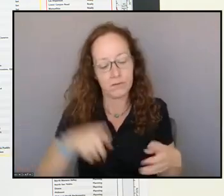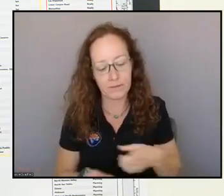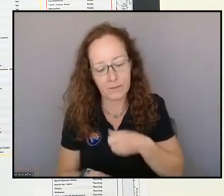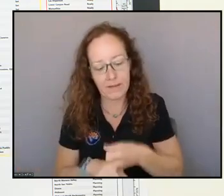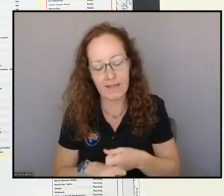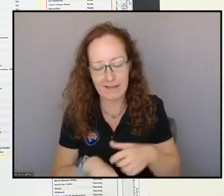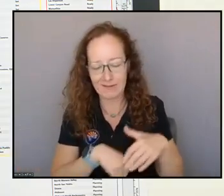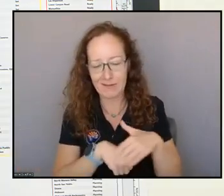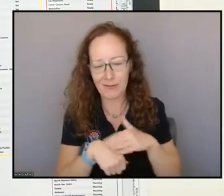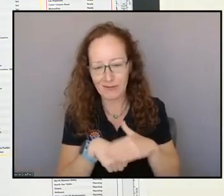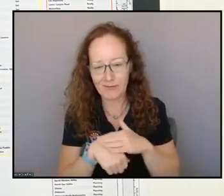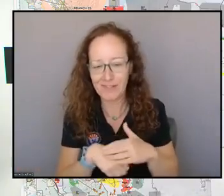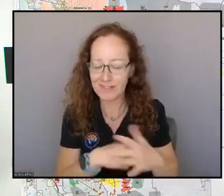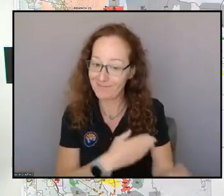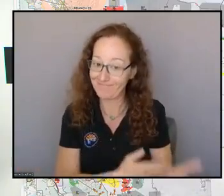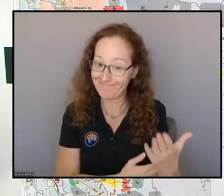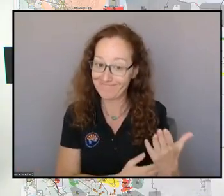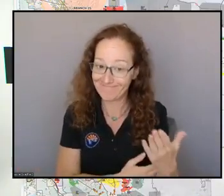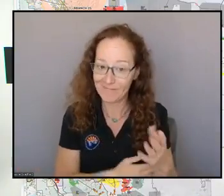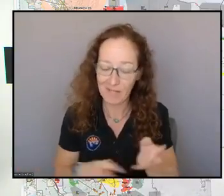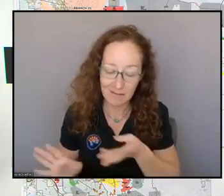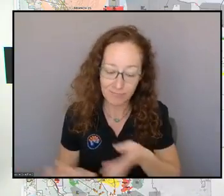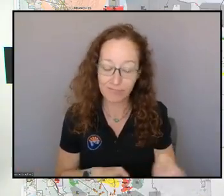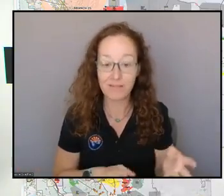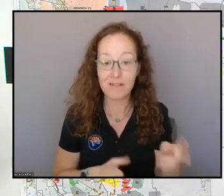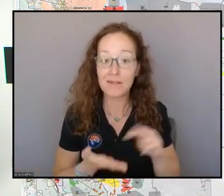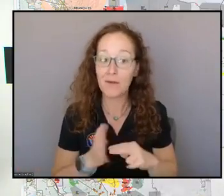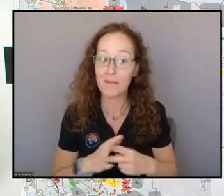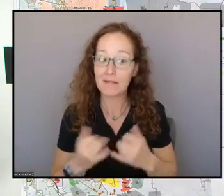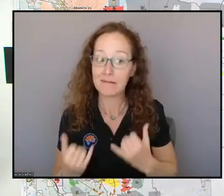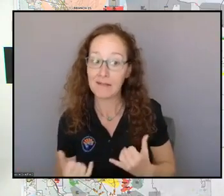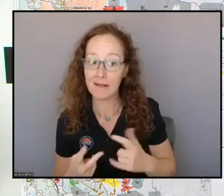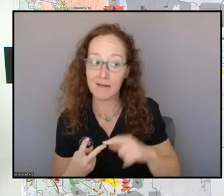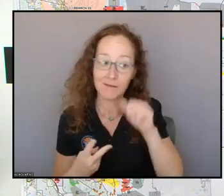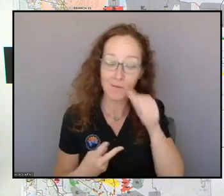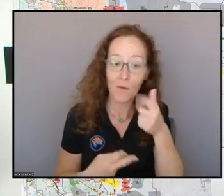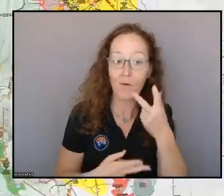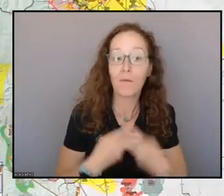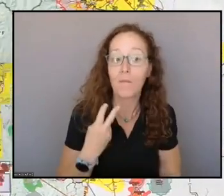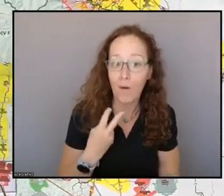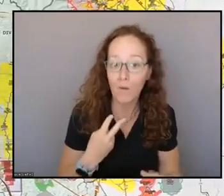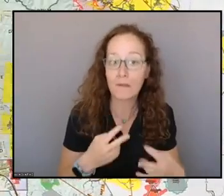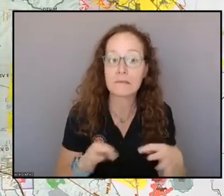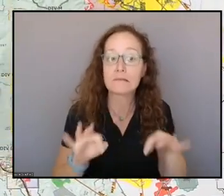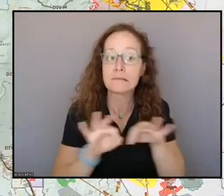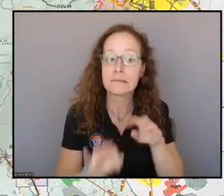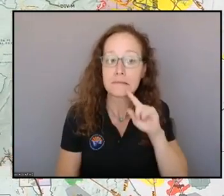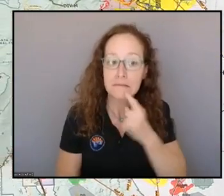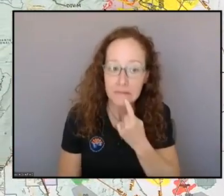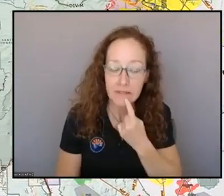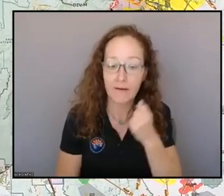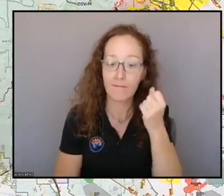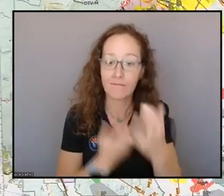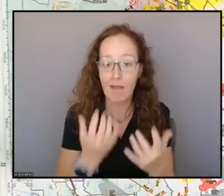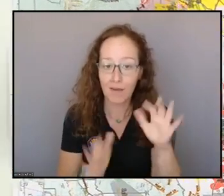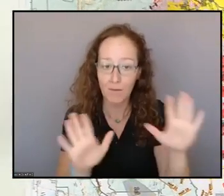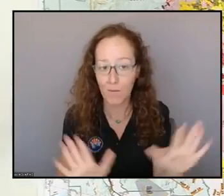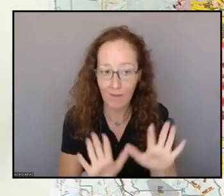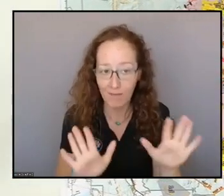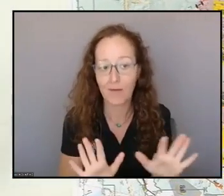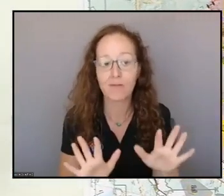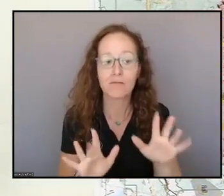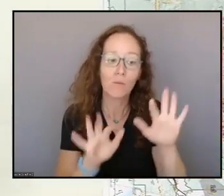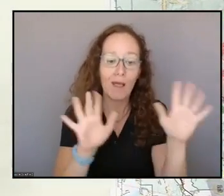two critical fire weather condition days coming up Thursday today, Friday tomorrow. So,